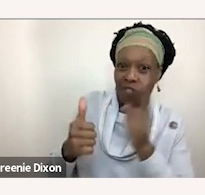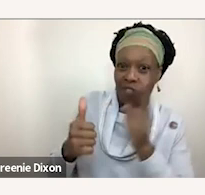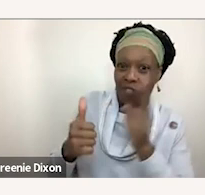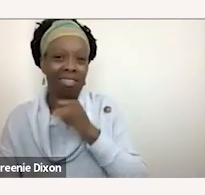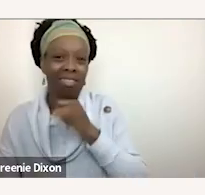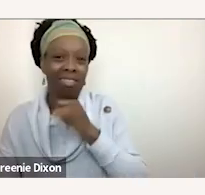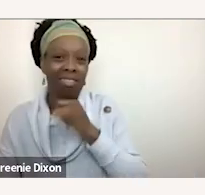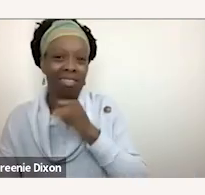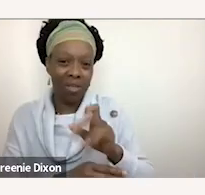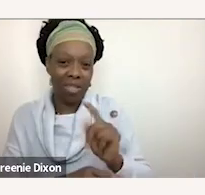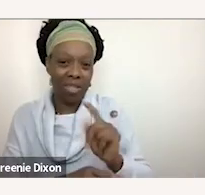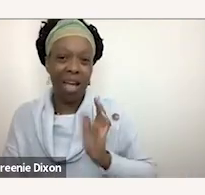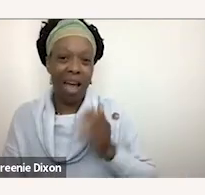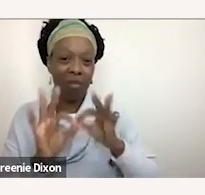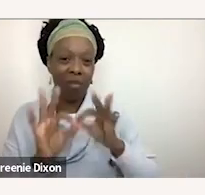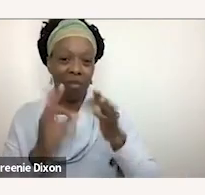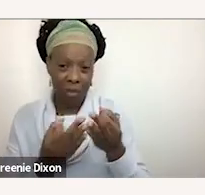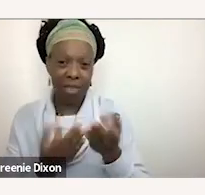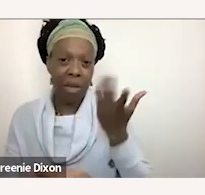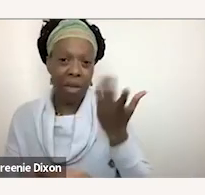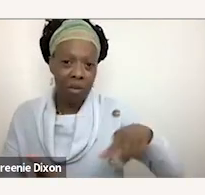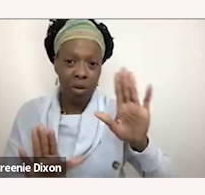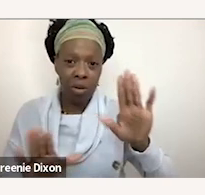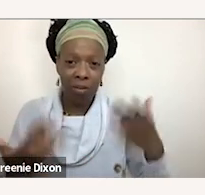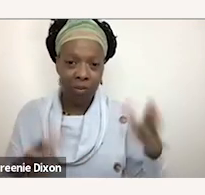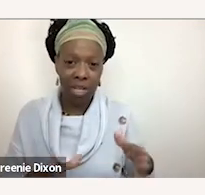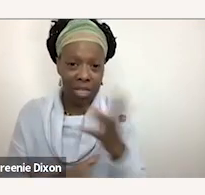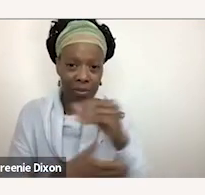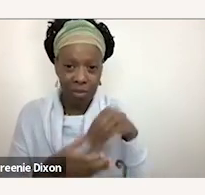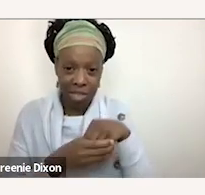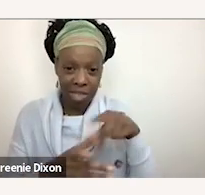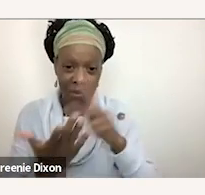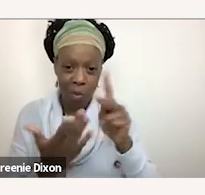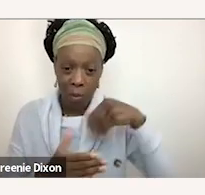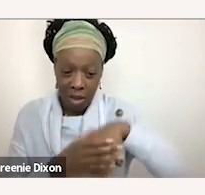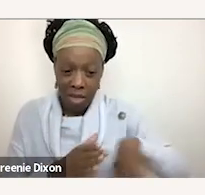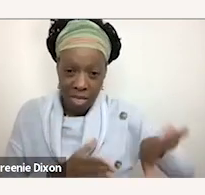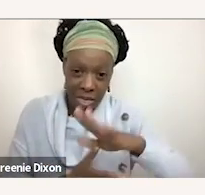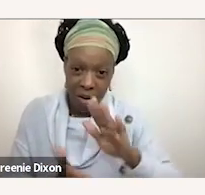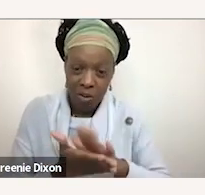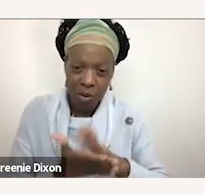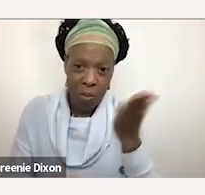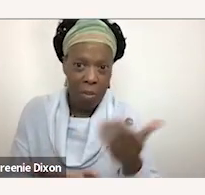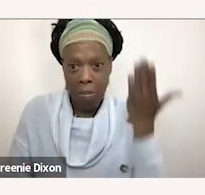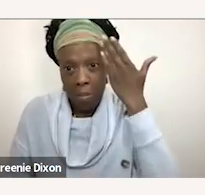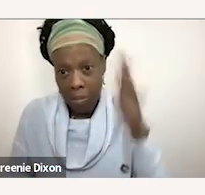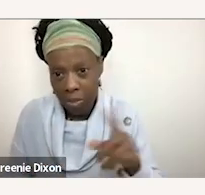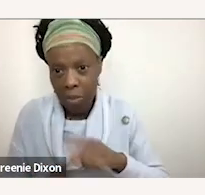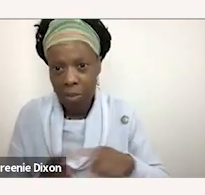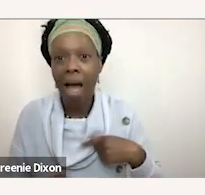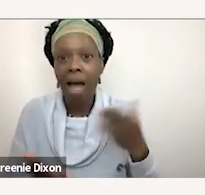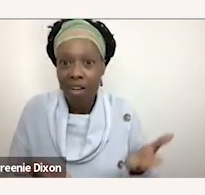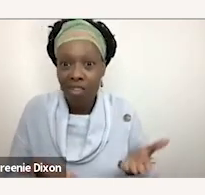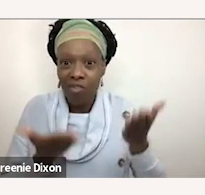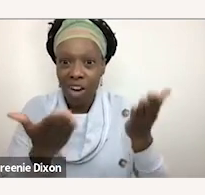our families tuning in many of your children may have already participated in just say hi at their schools and you might not have known and i highly recommend that you